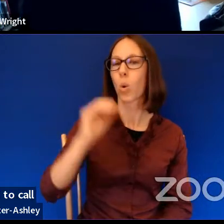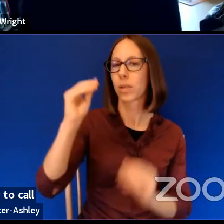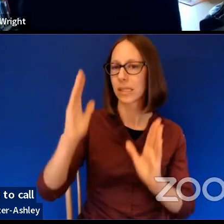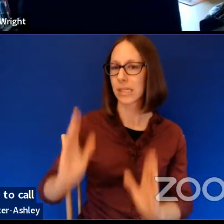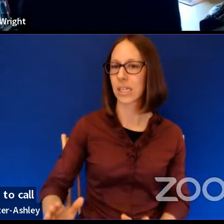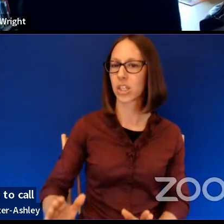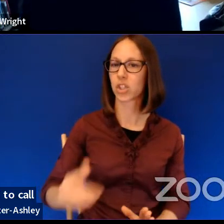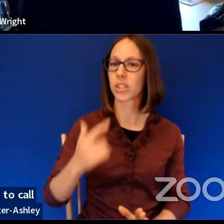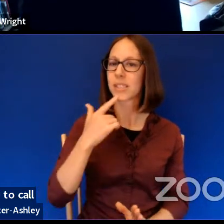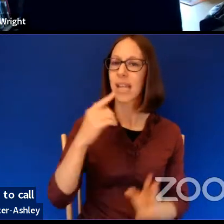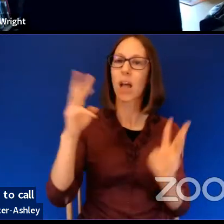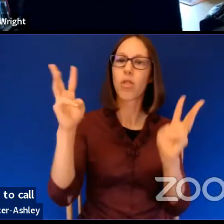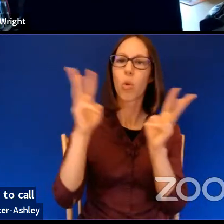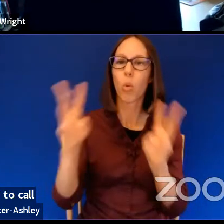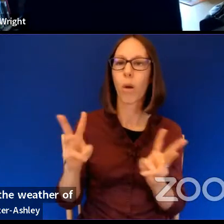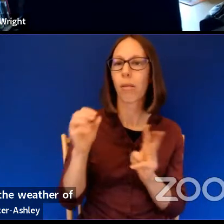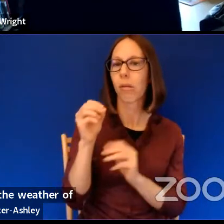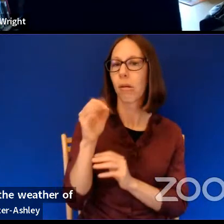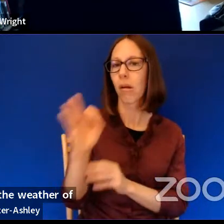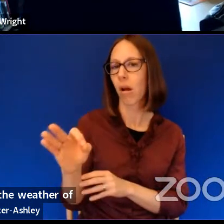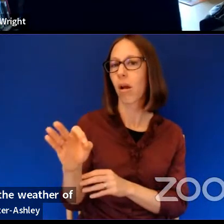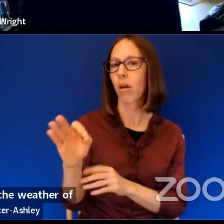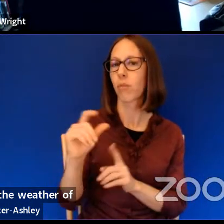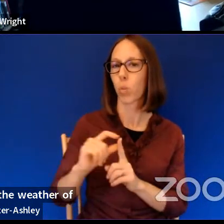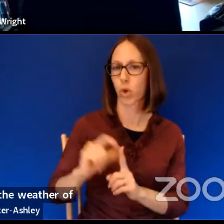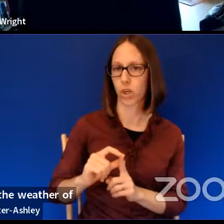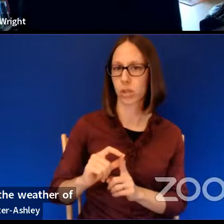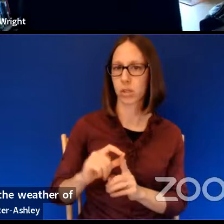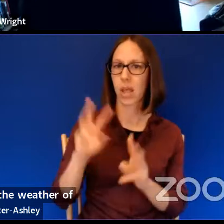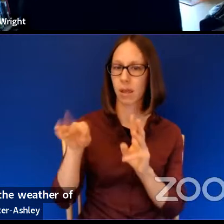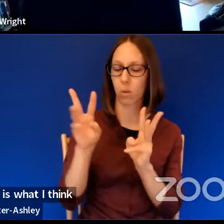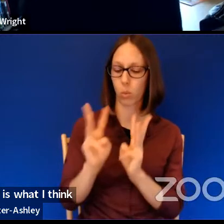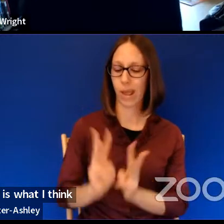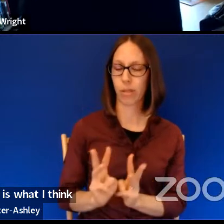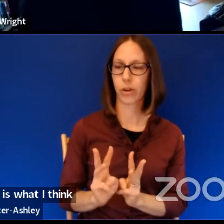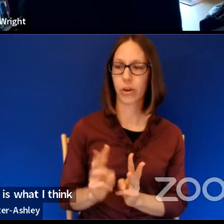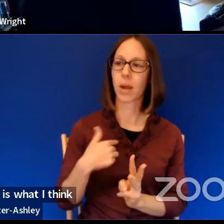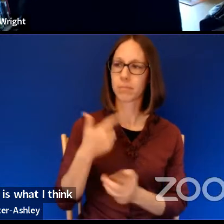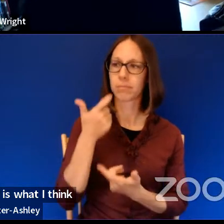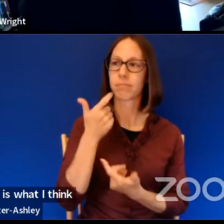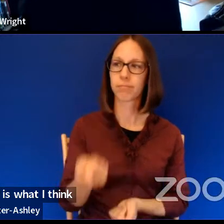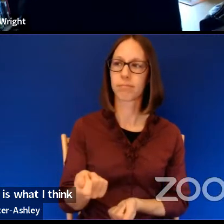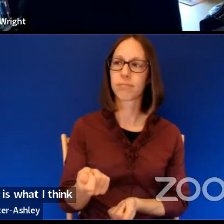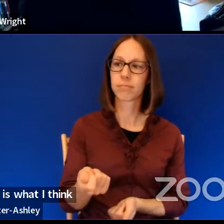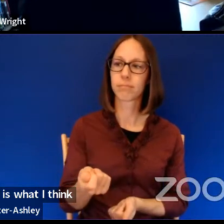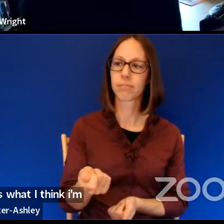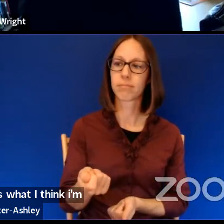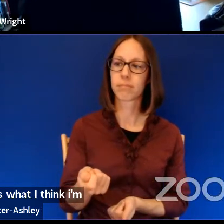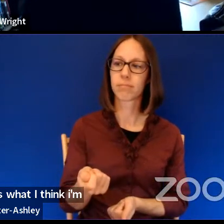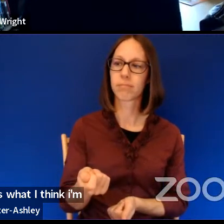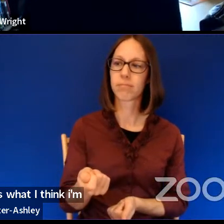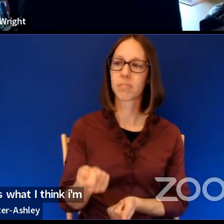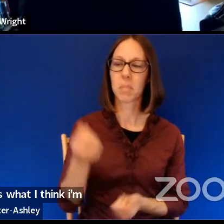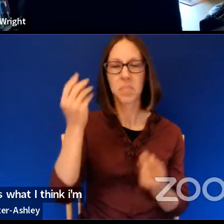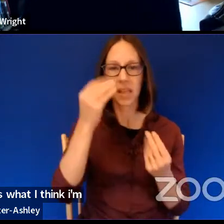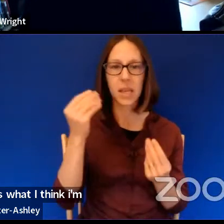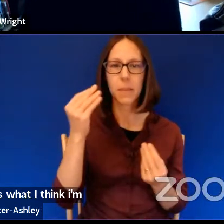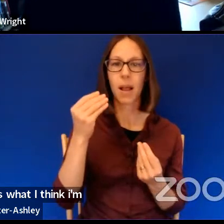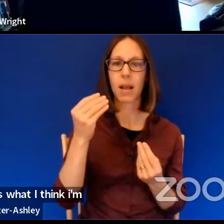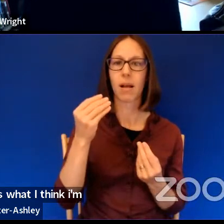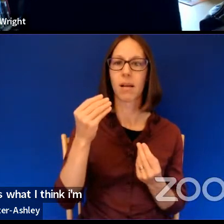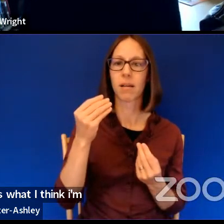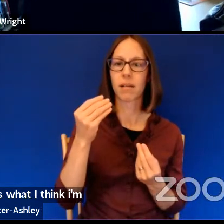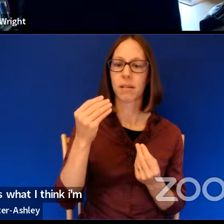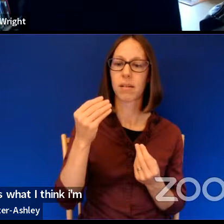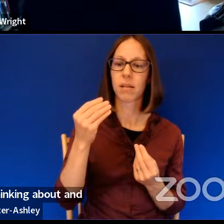of words. And, and sort of that weather is what I think I'm interested in, in those moments and thinking about the blackout is